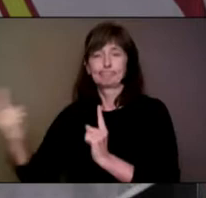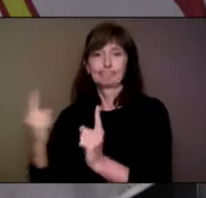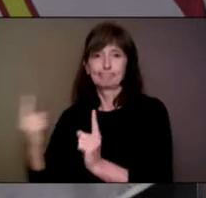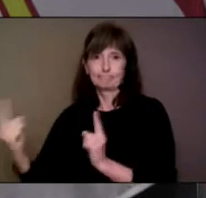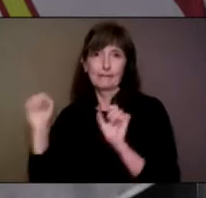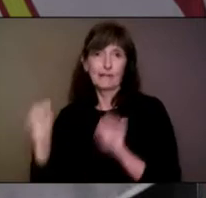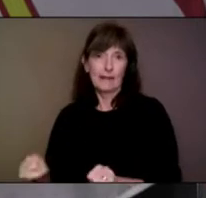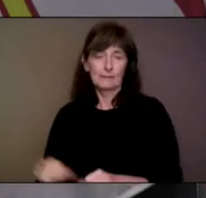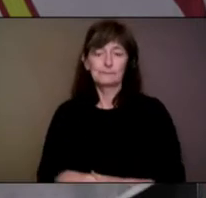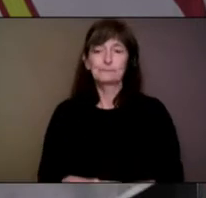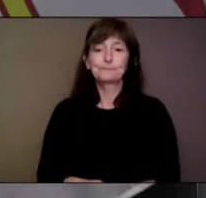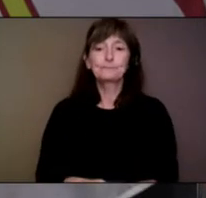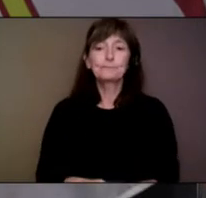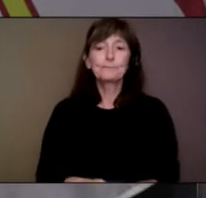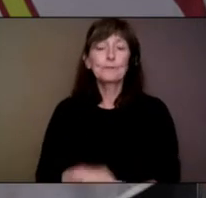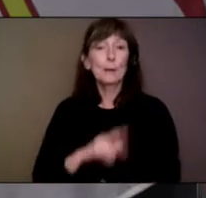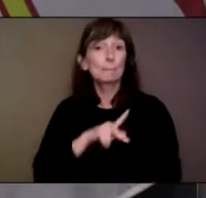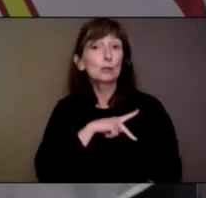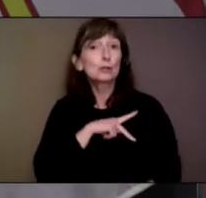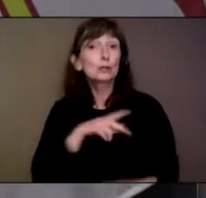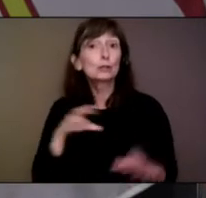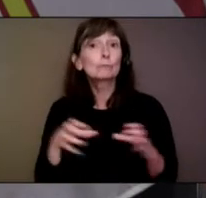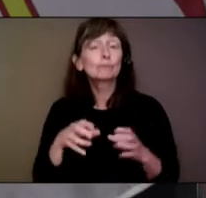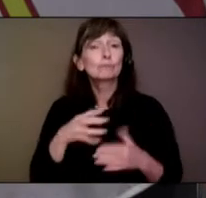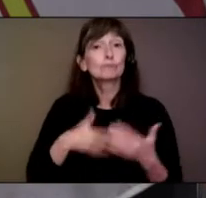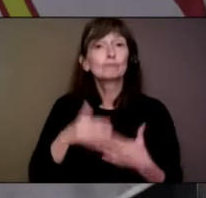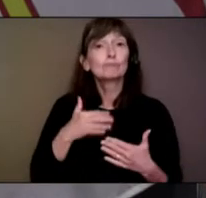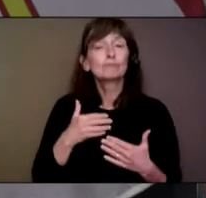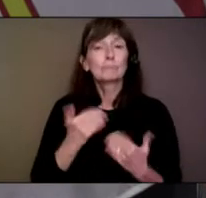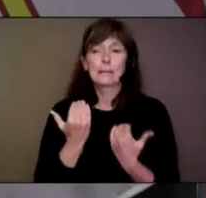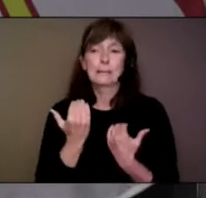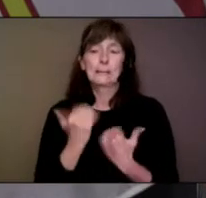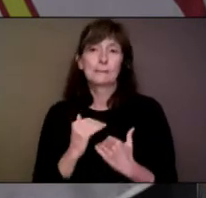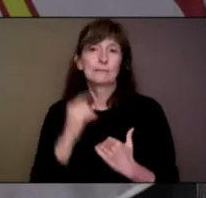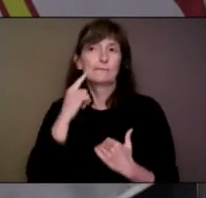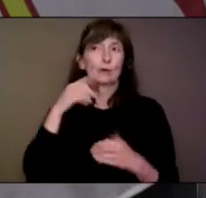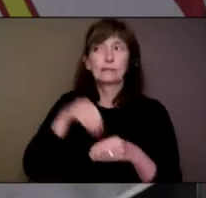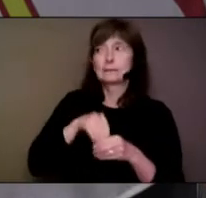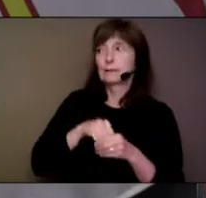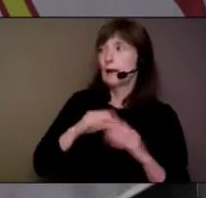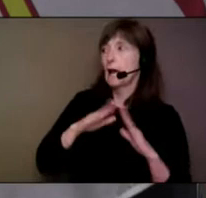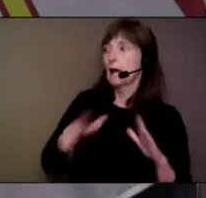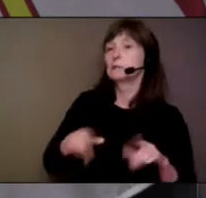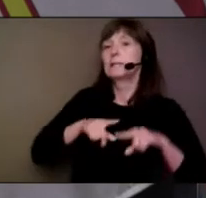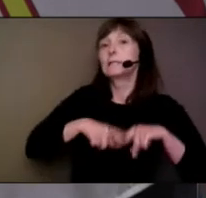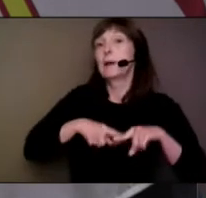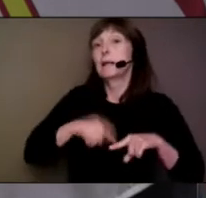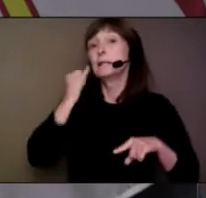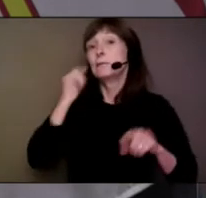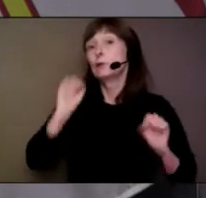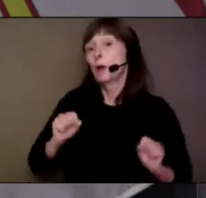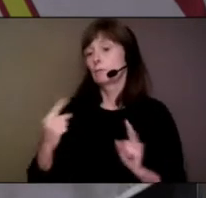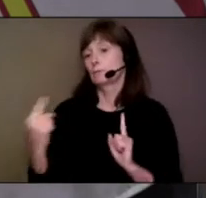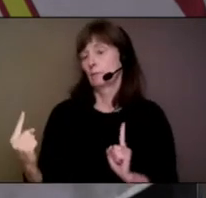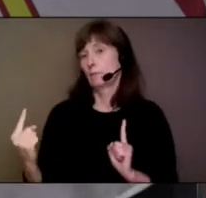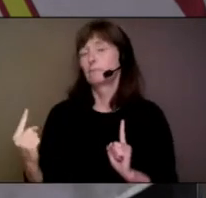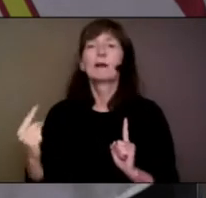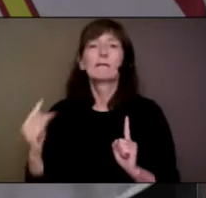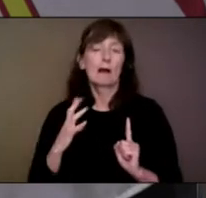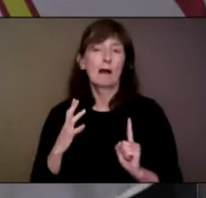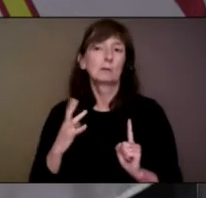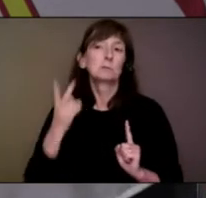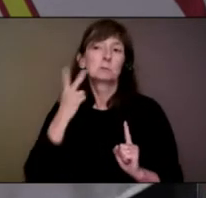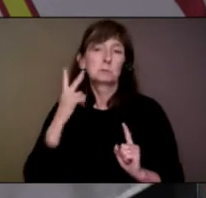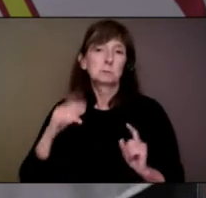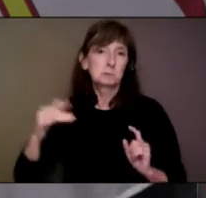Personal gatherings are limited to the number of people that can fit into the space with physical distancing. Personal gatherings